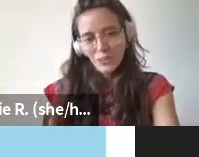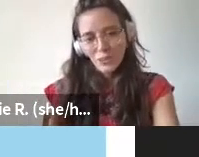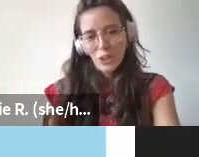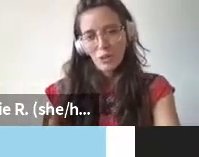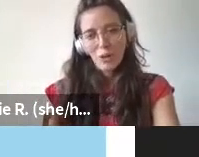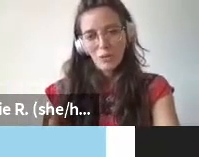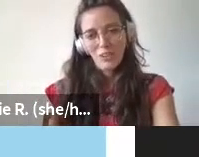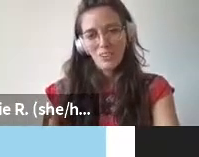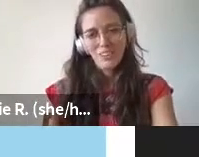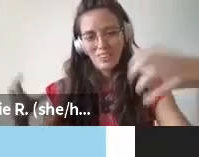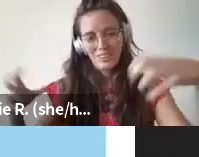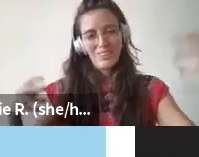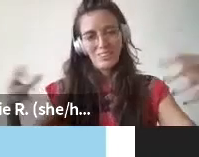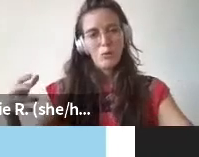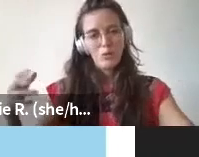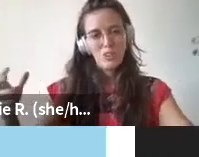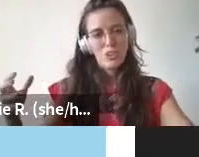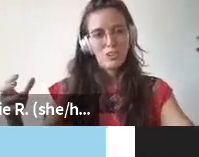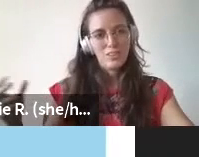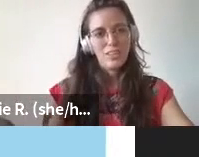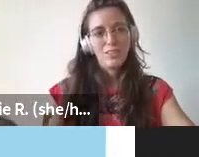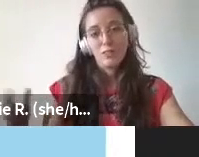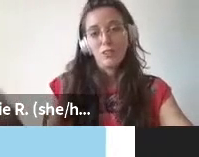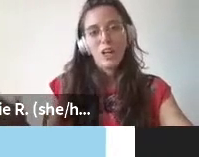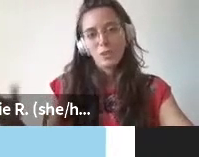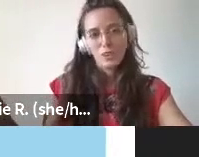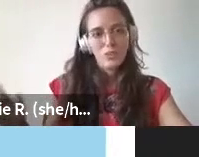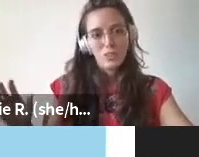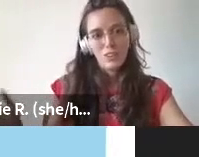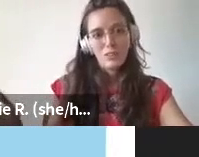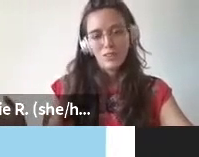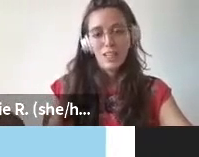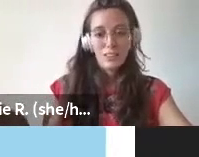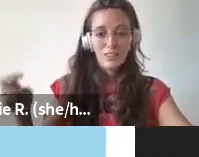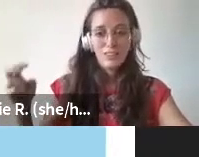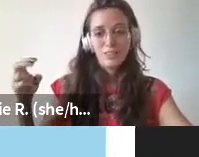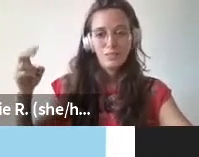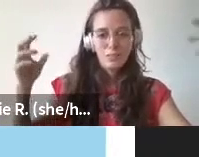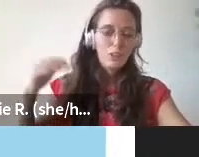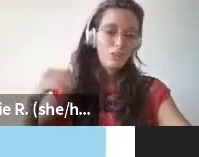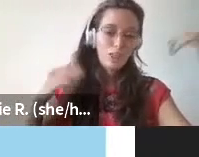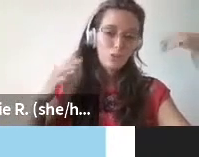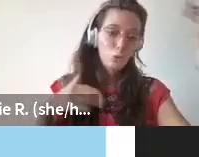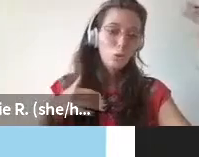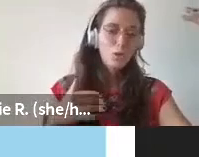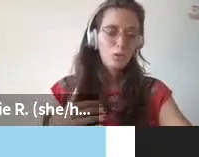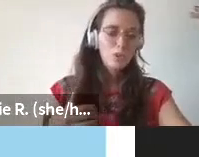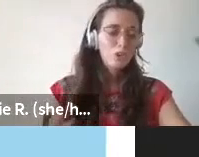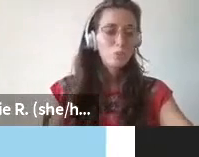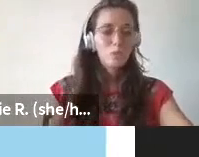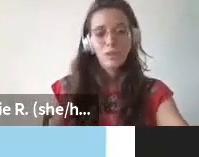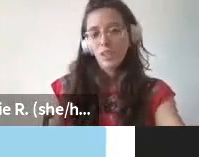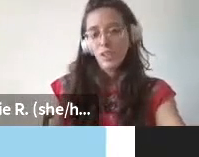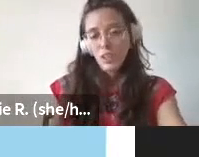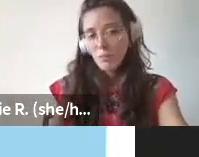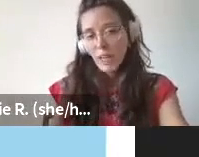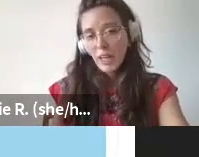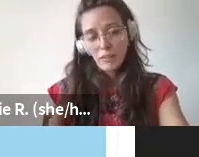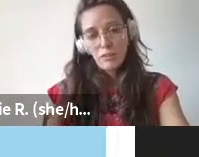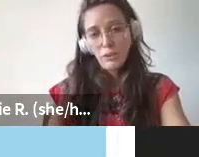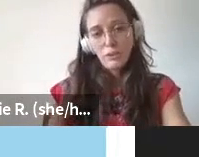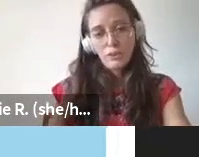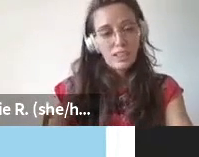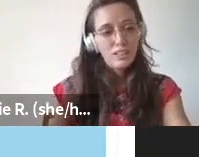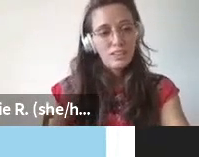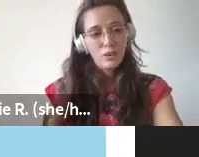terminology to talk about this this opposition that for now is conceived as a dual opposition but